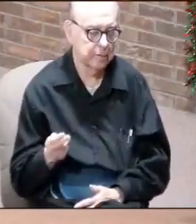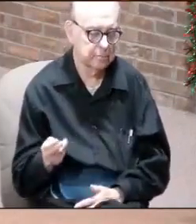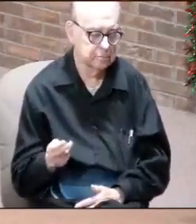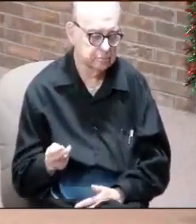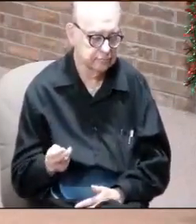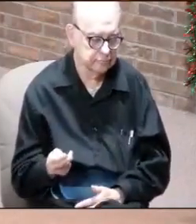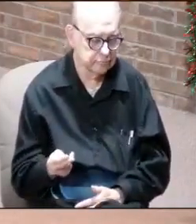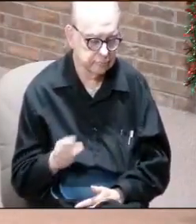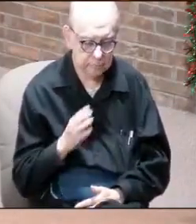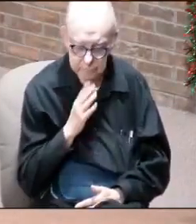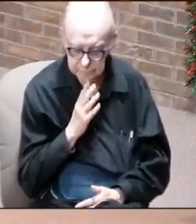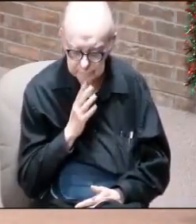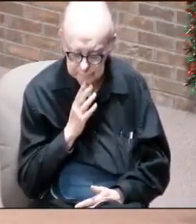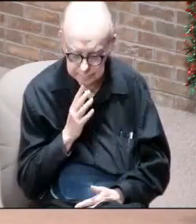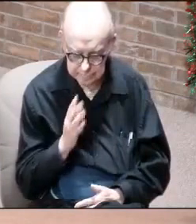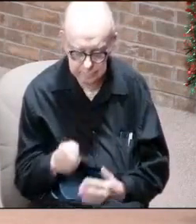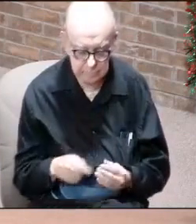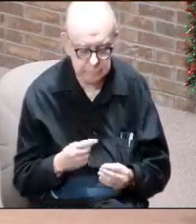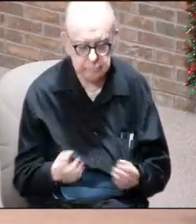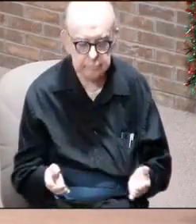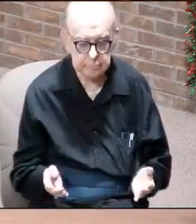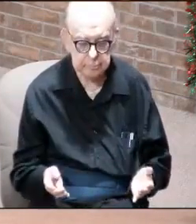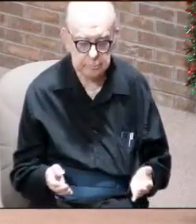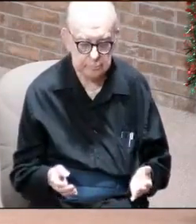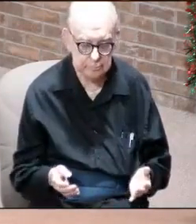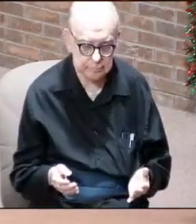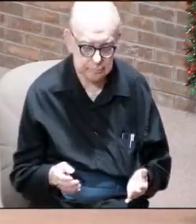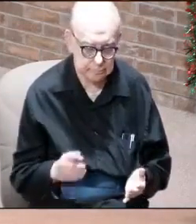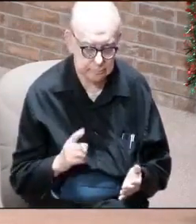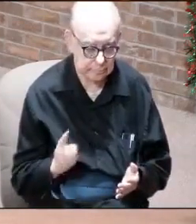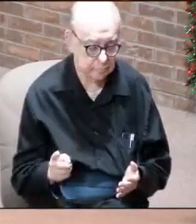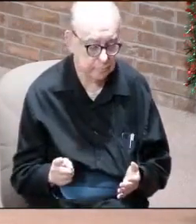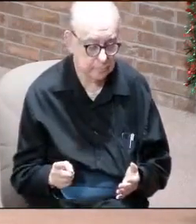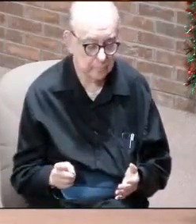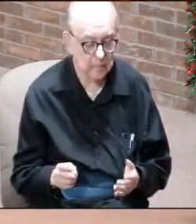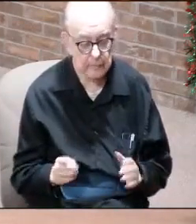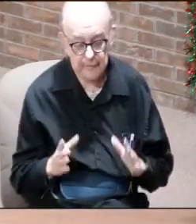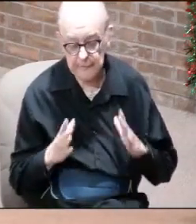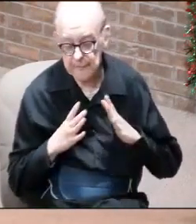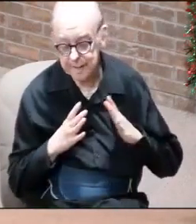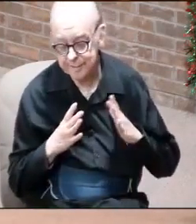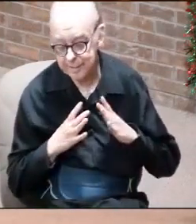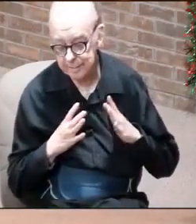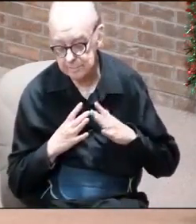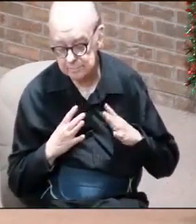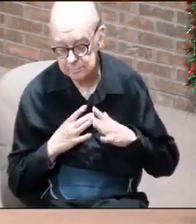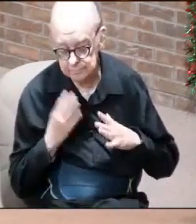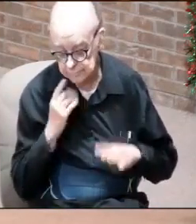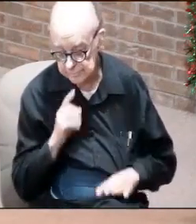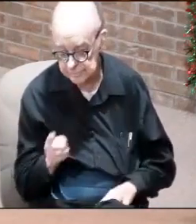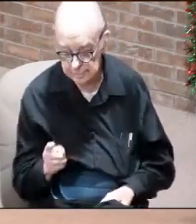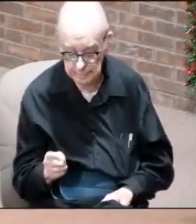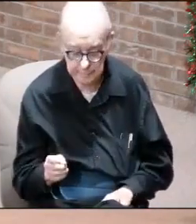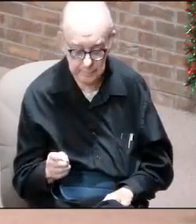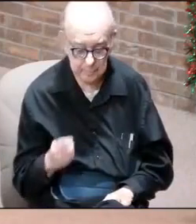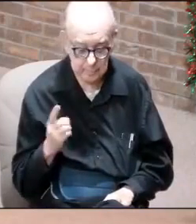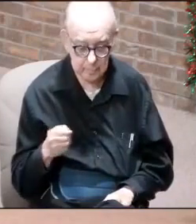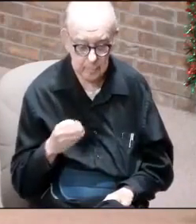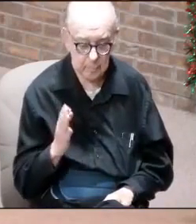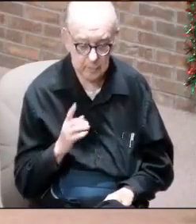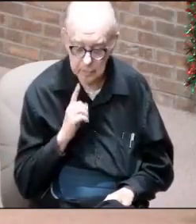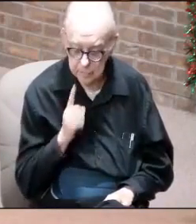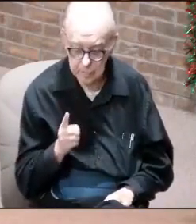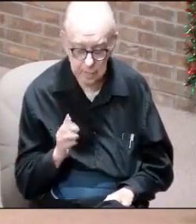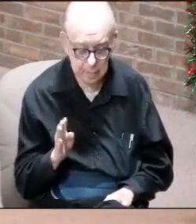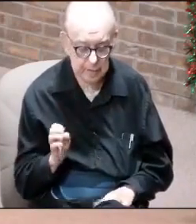And you talk about going all out. I don't know about you all, but I think God's going